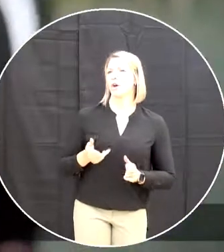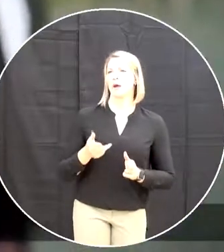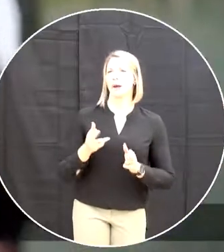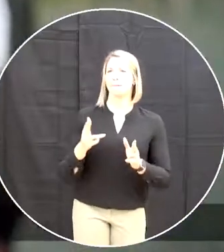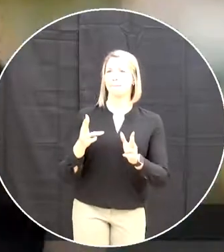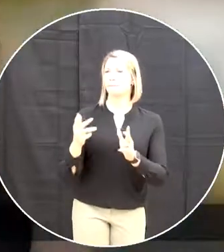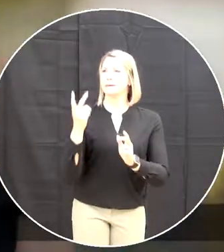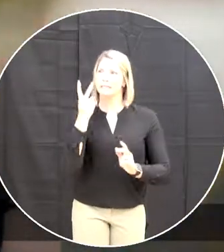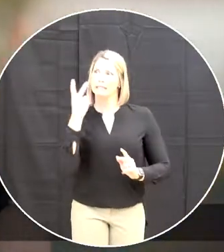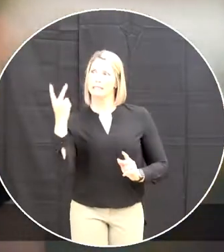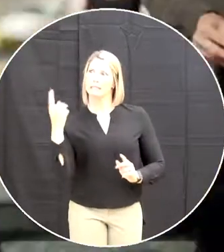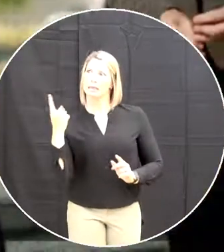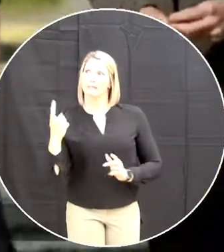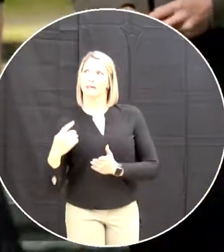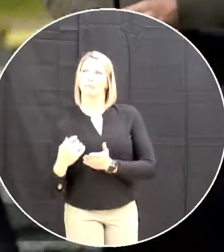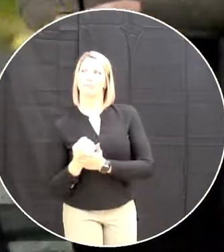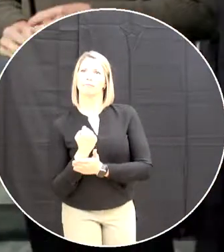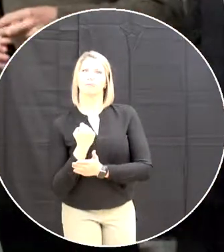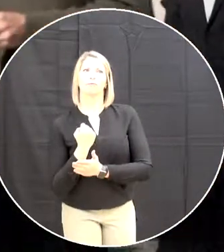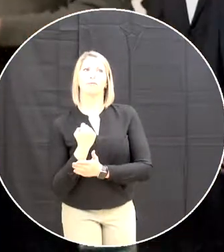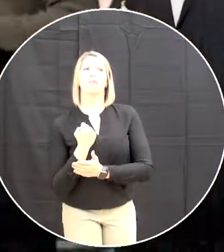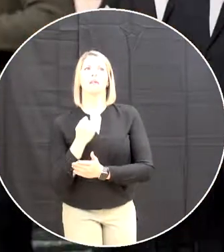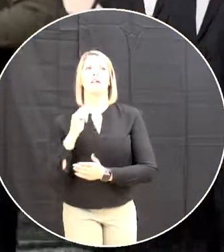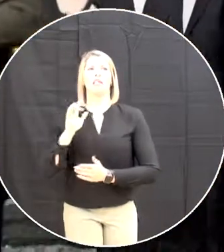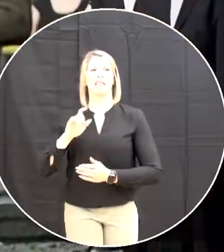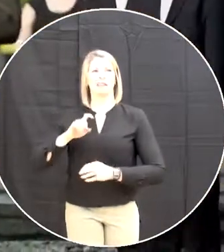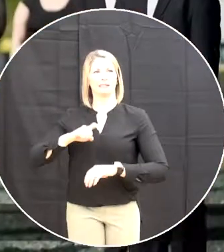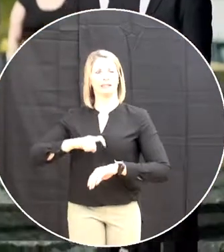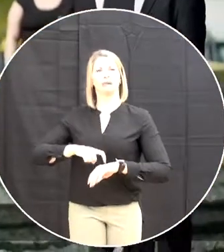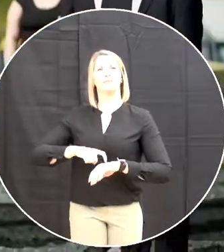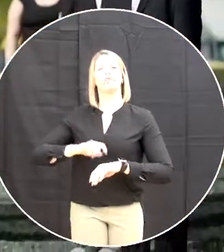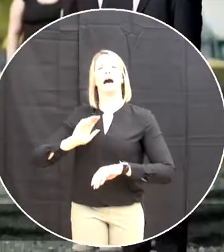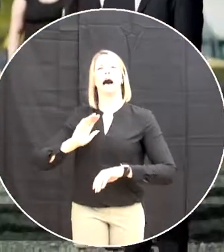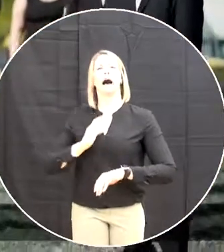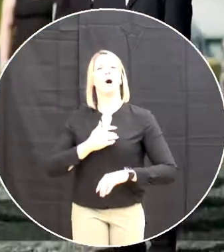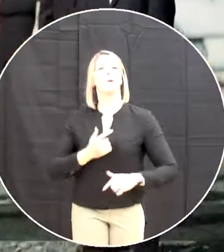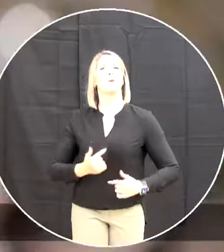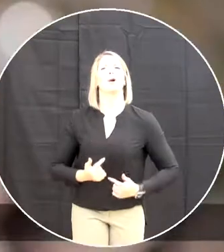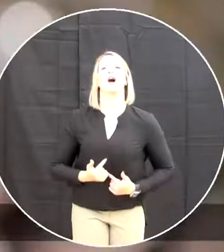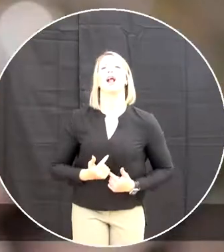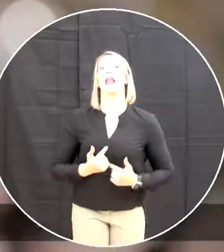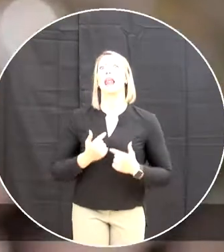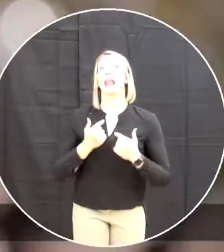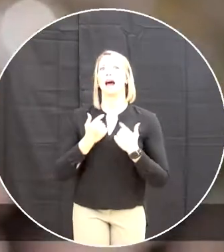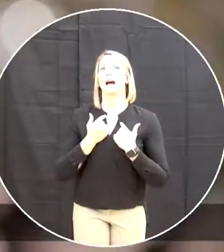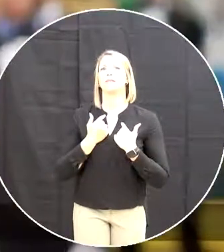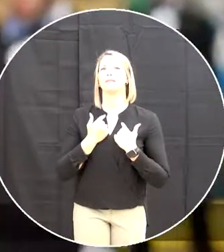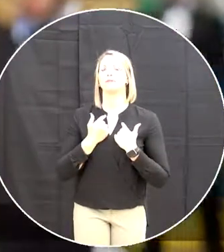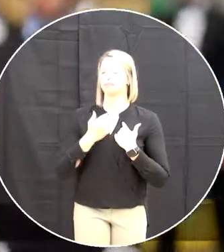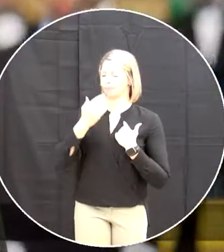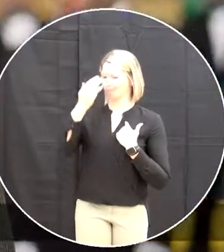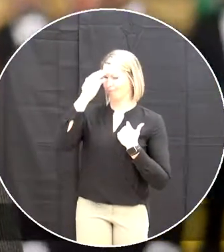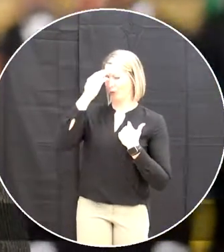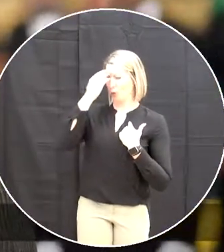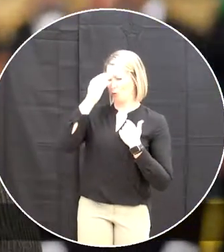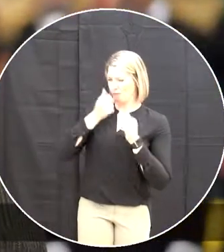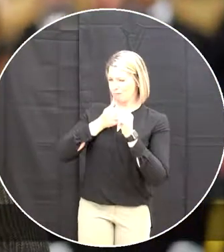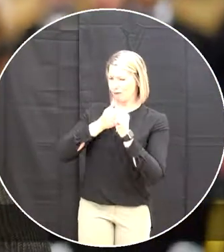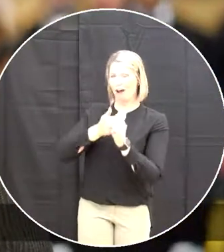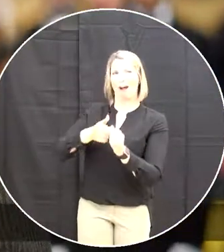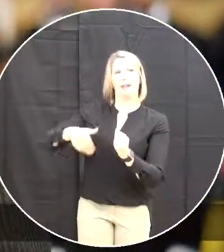It's then that we entrust our lives To kind